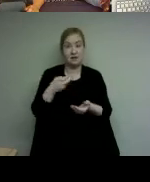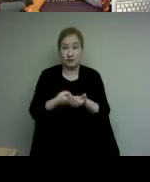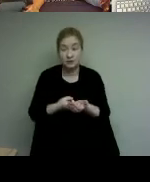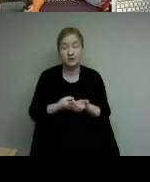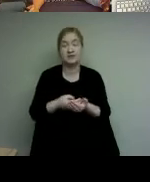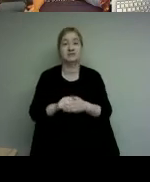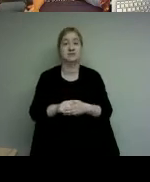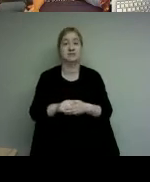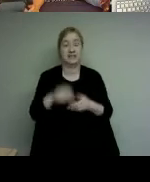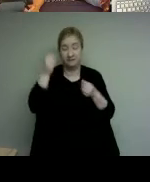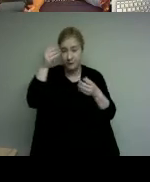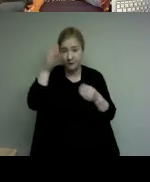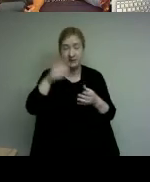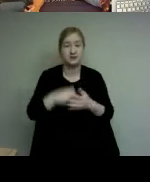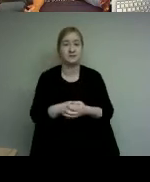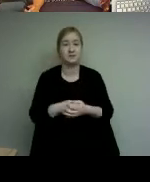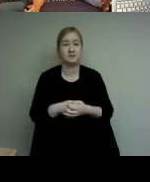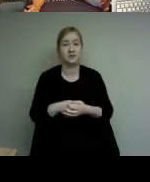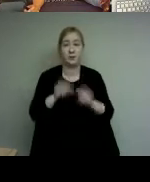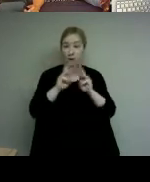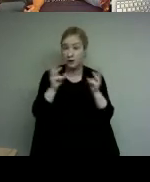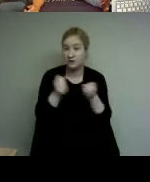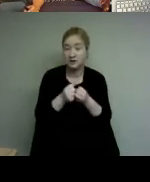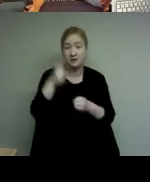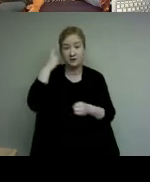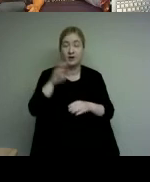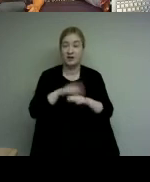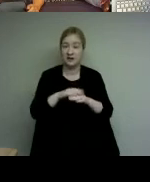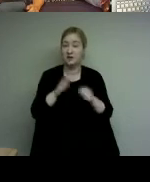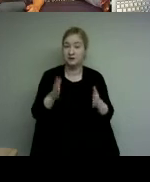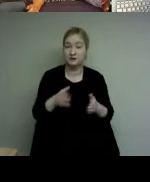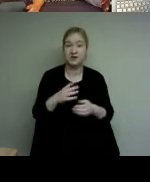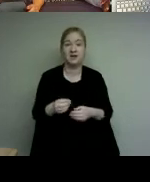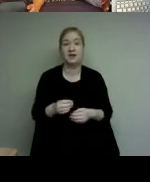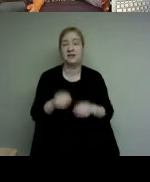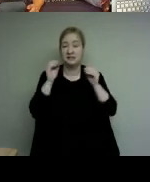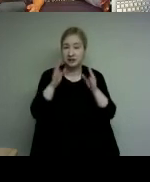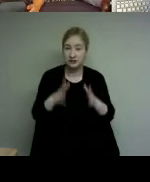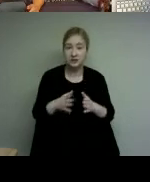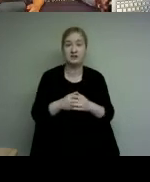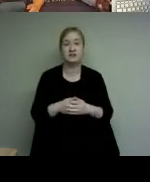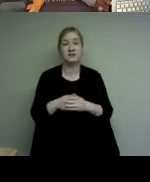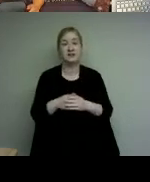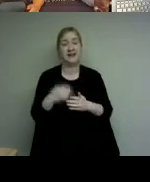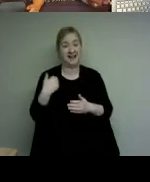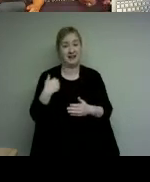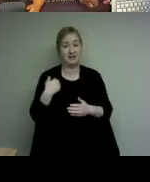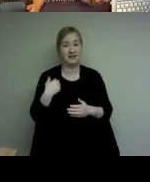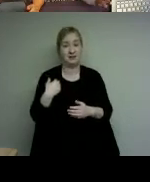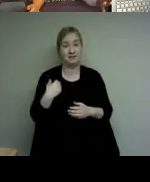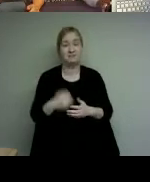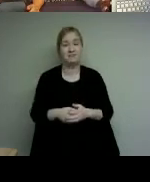held with instructors and counselors to orient them on the use of technology in their classroom so